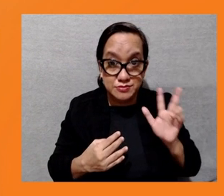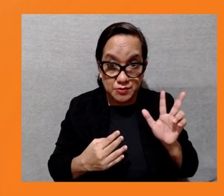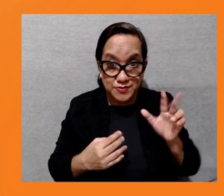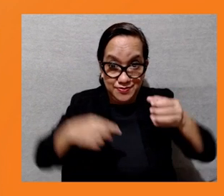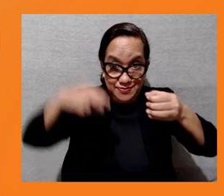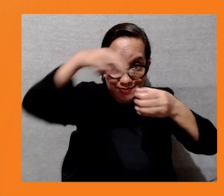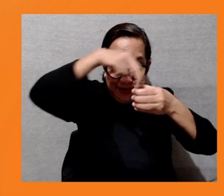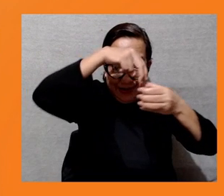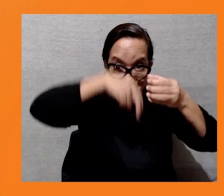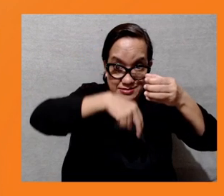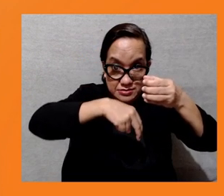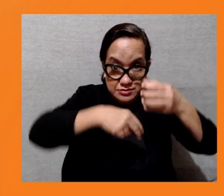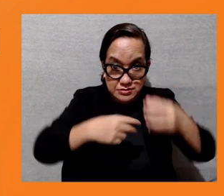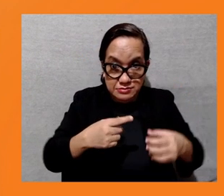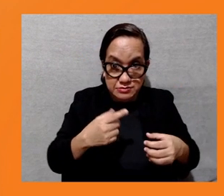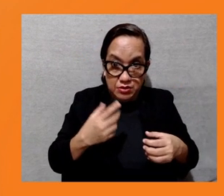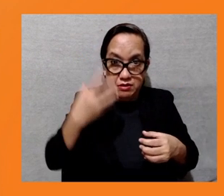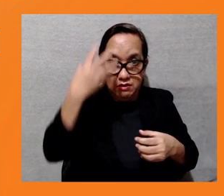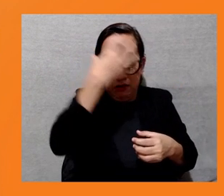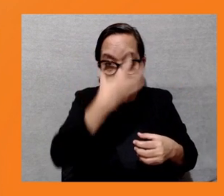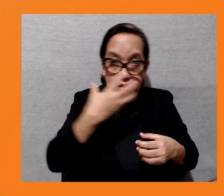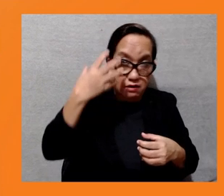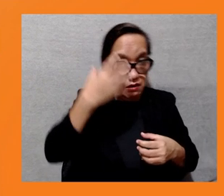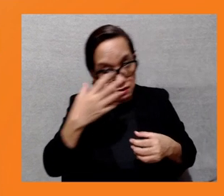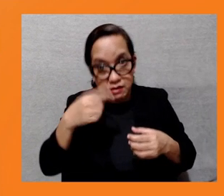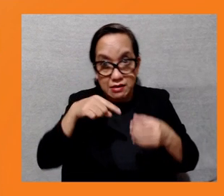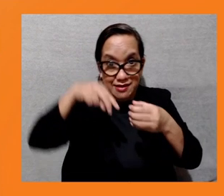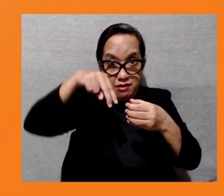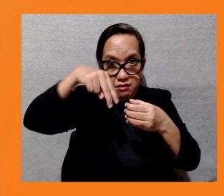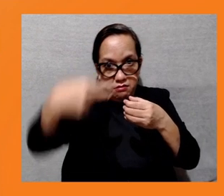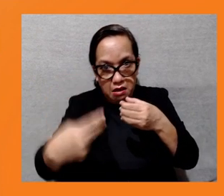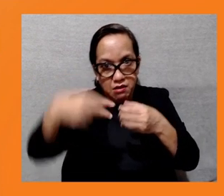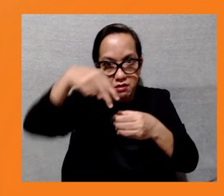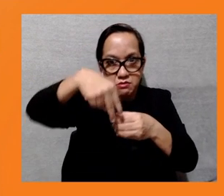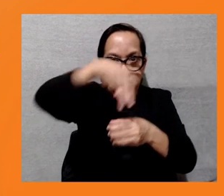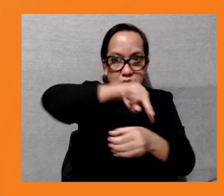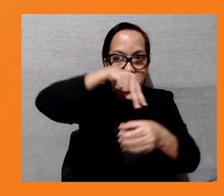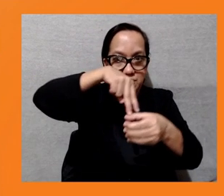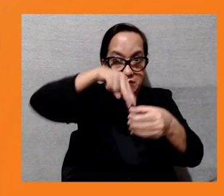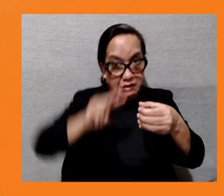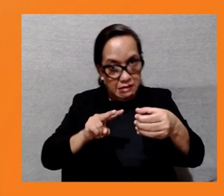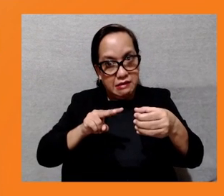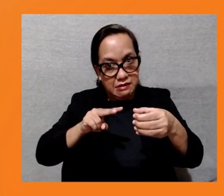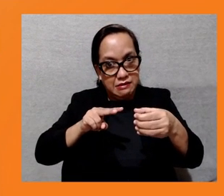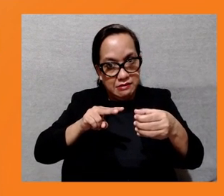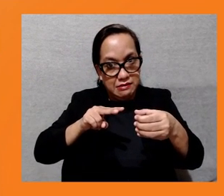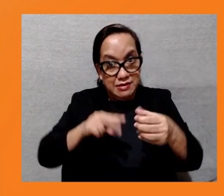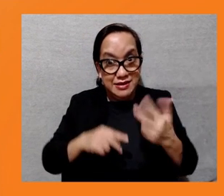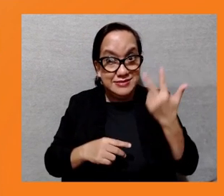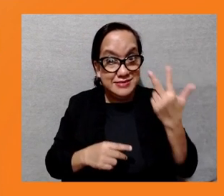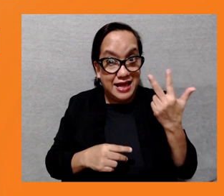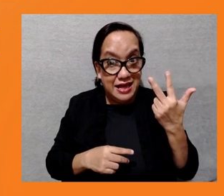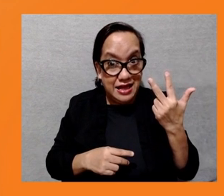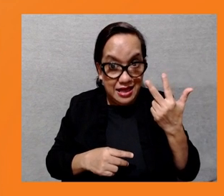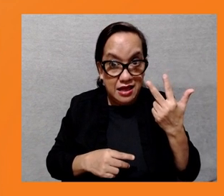unconscious for a very long time until they were hospitalized, but were lucky to survive. The prohibition of employment